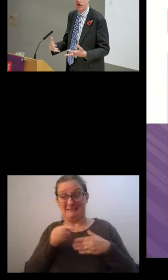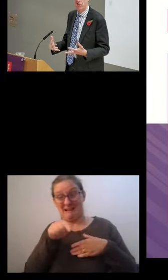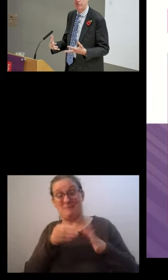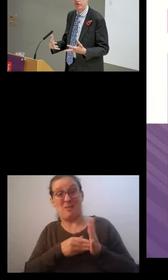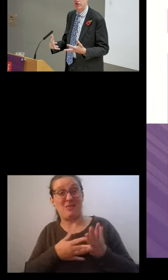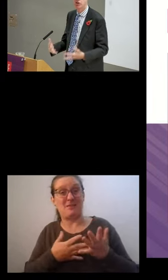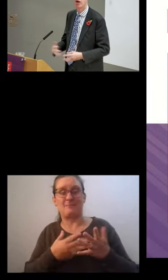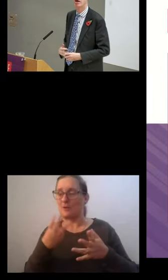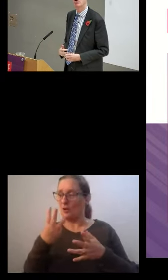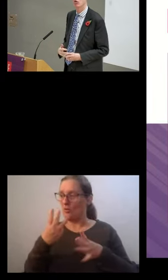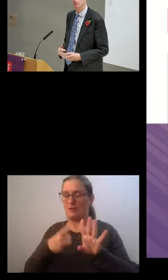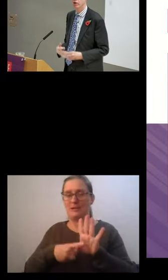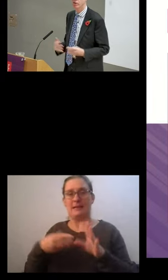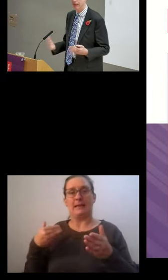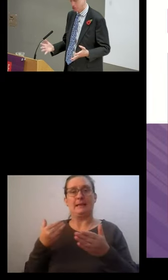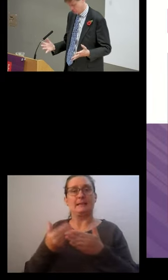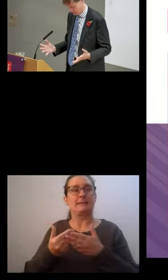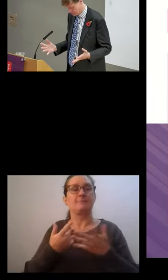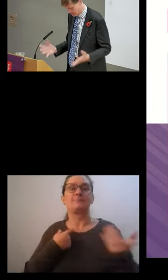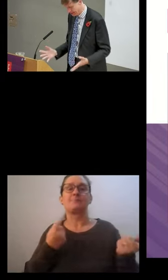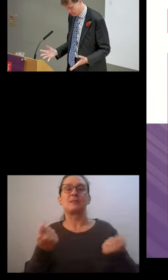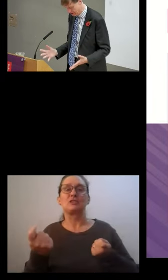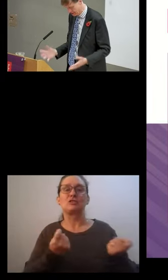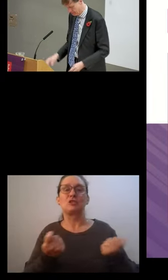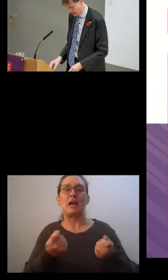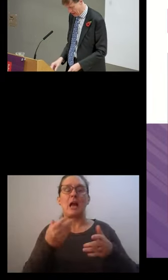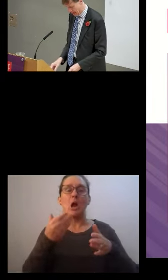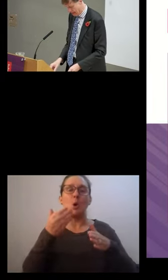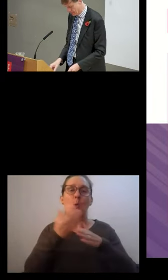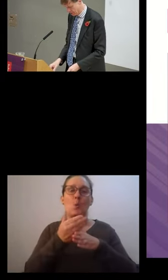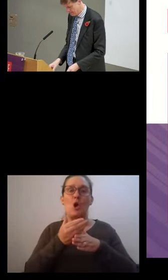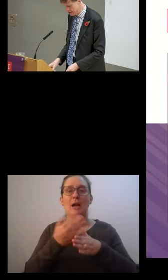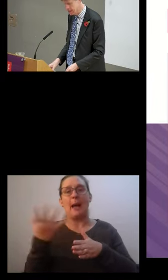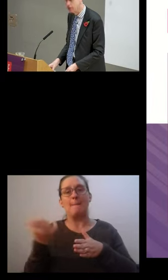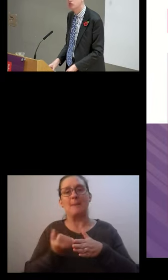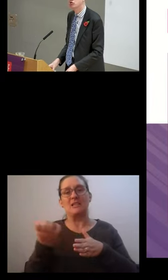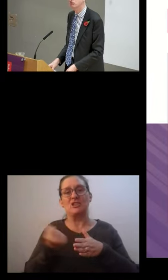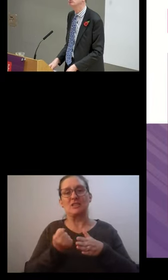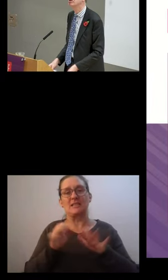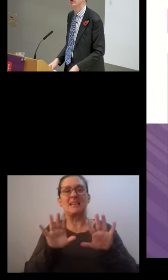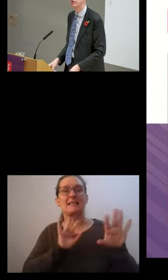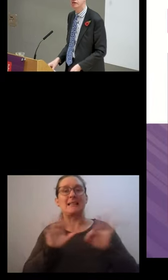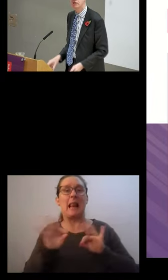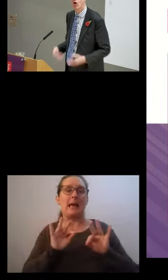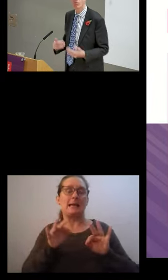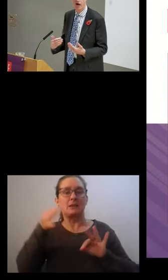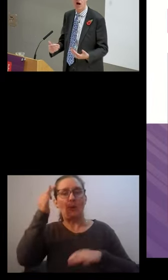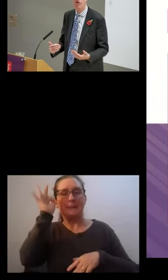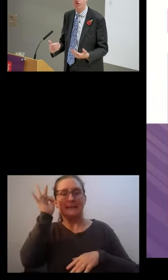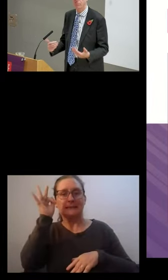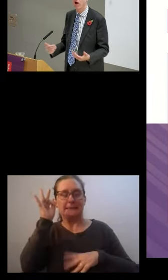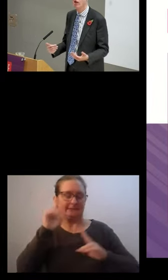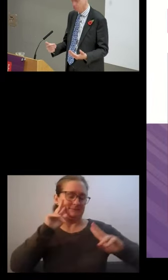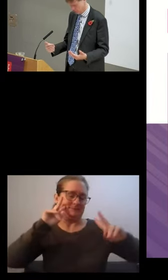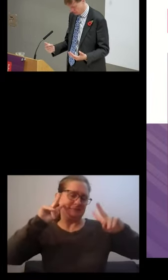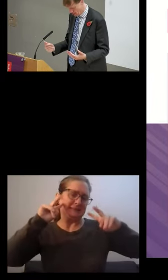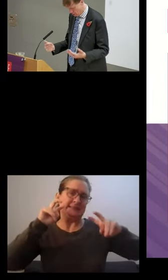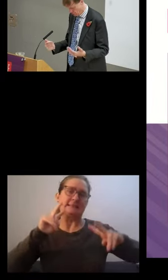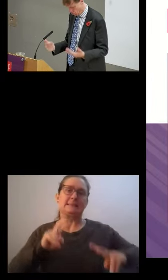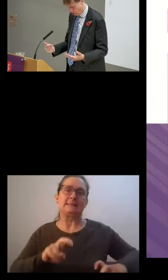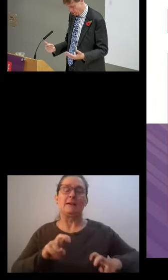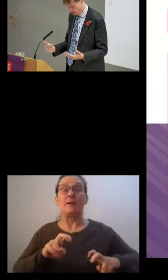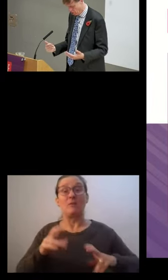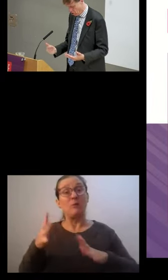years, I've been the chair of the Work and Pensions Select Committee. The committee scrutinises, on behalf of Parliament,